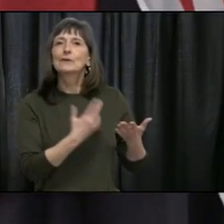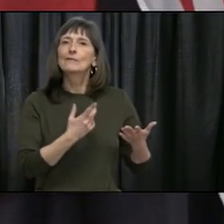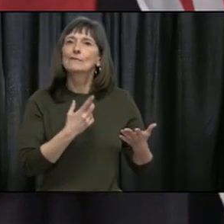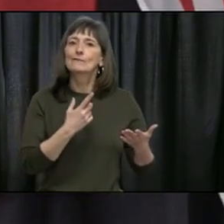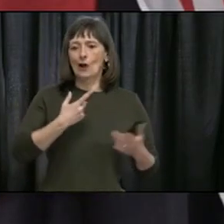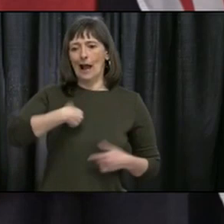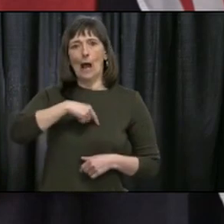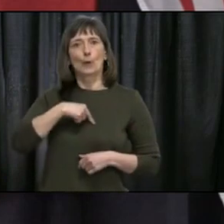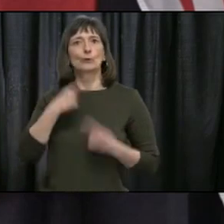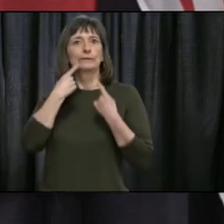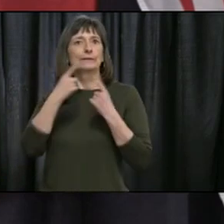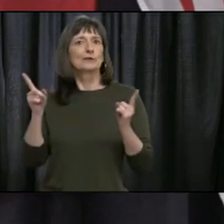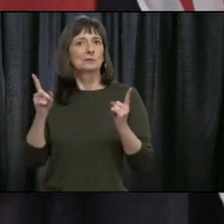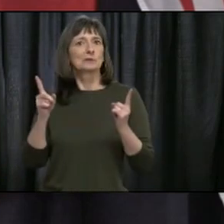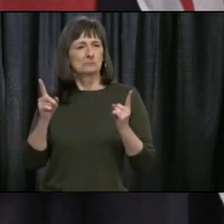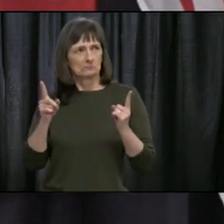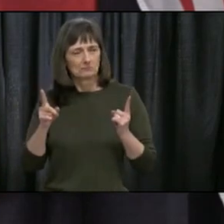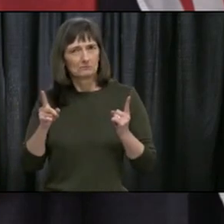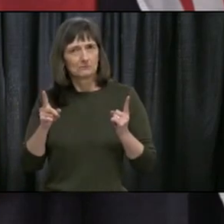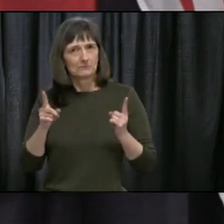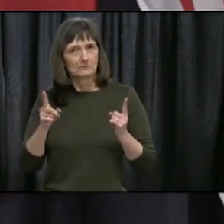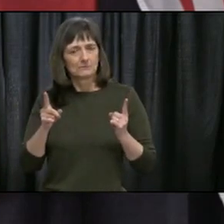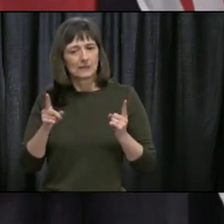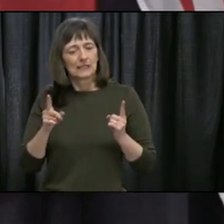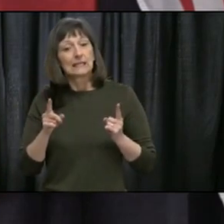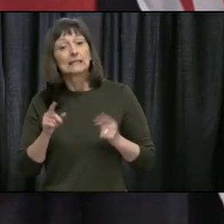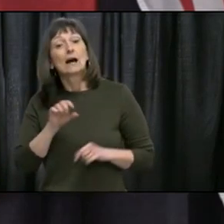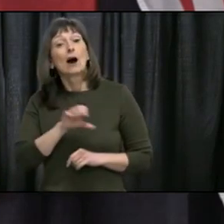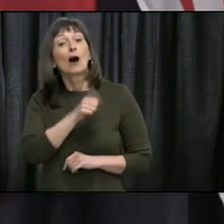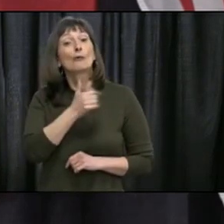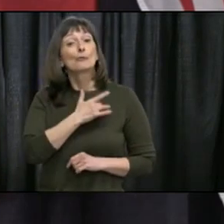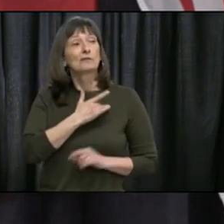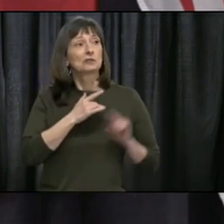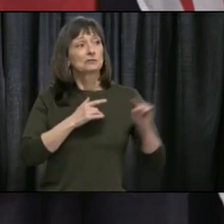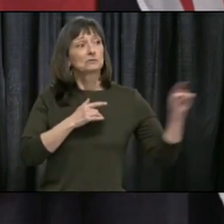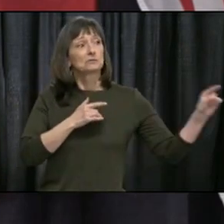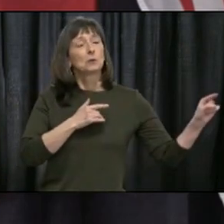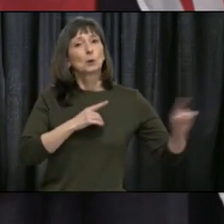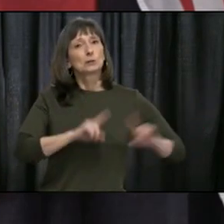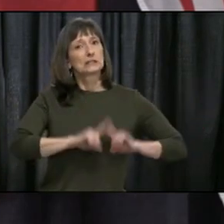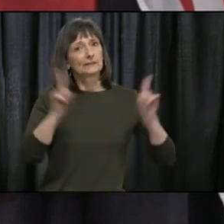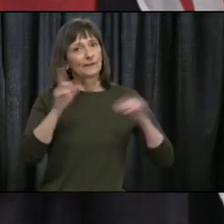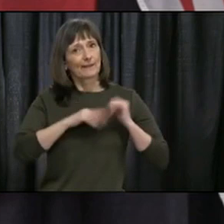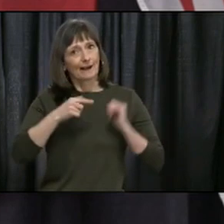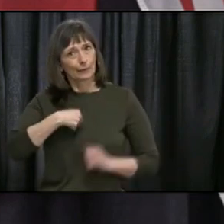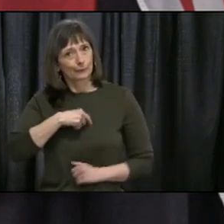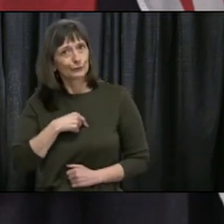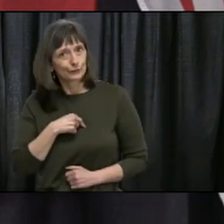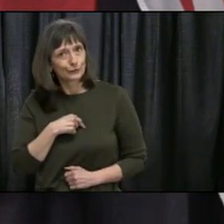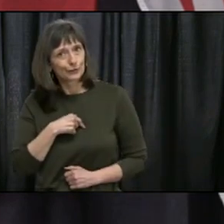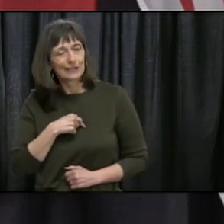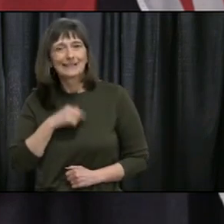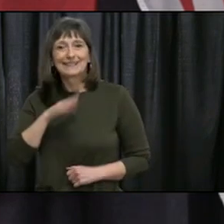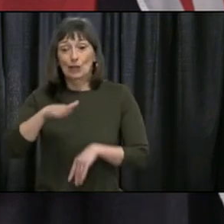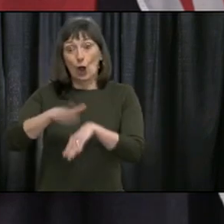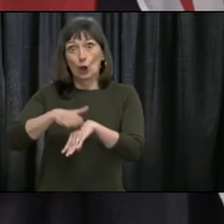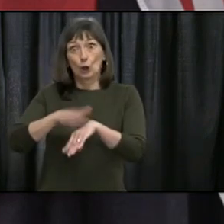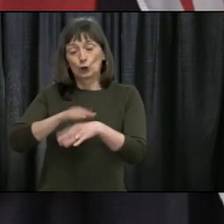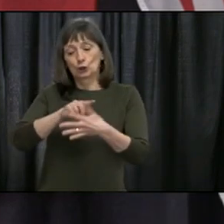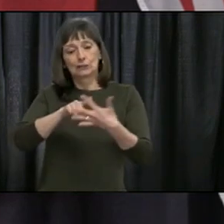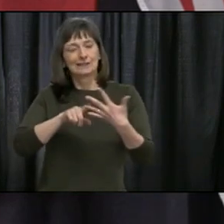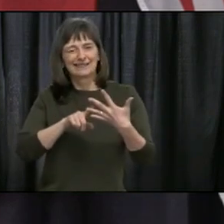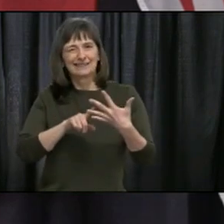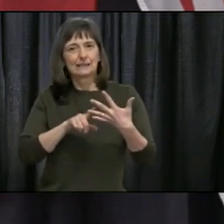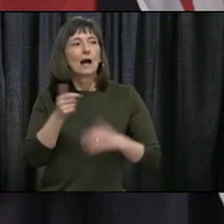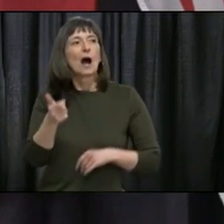plan that we had released. was very different than what we would have seen from other jurisdictions across the country, just using the alert system as opposed to